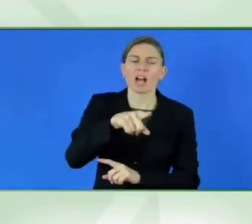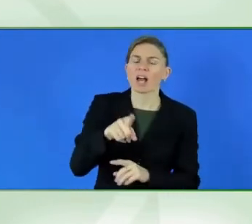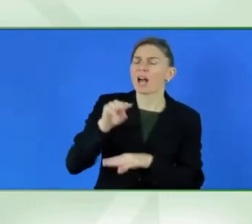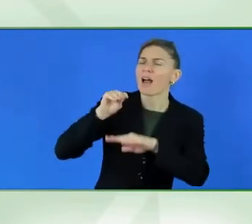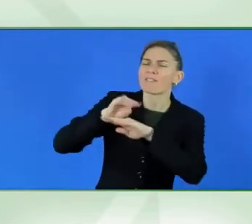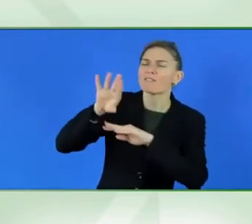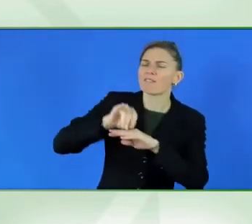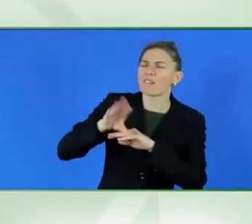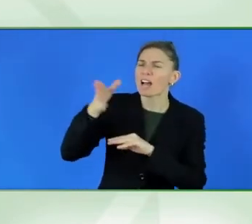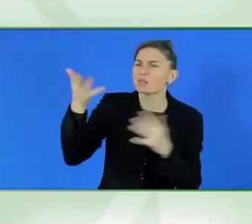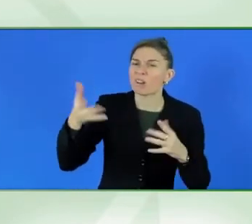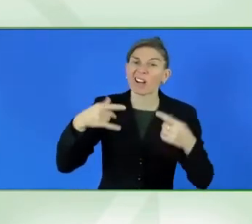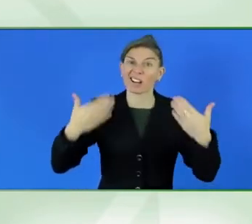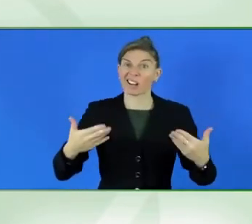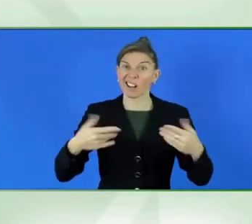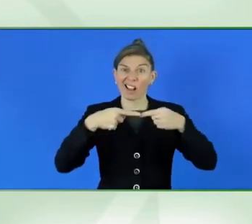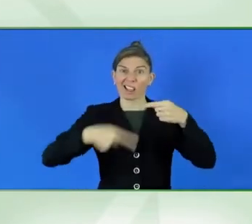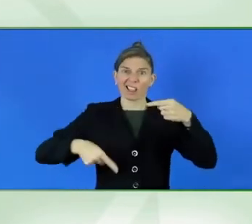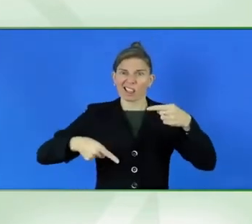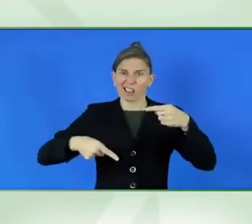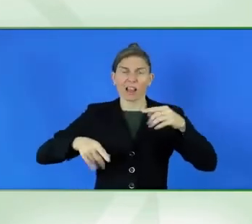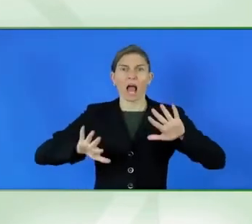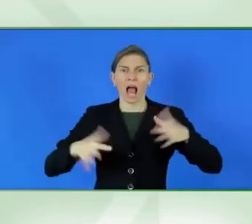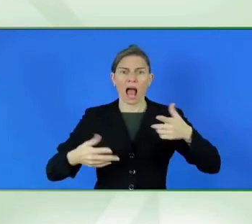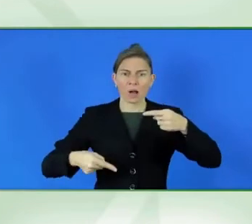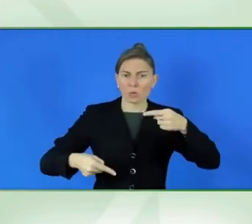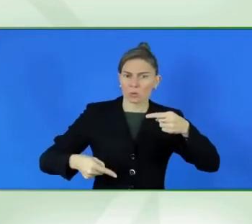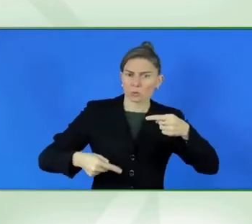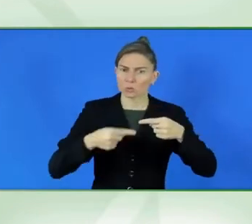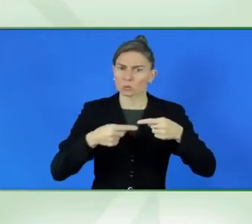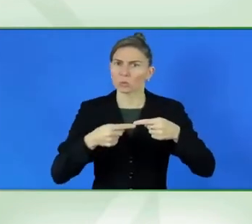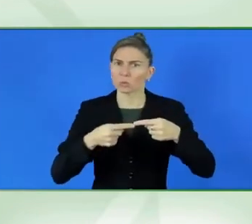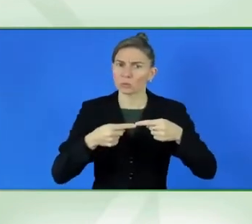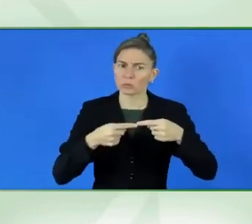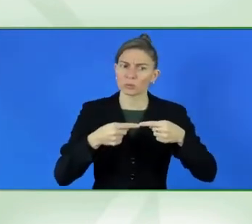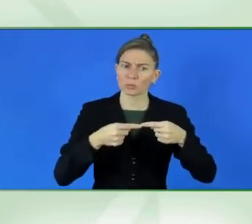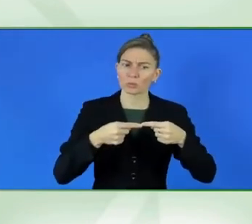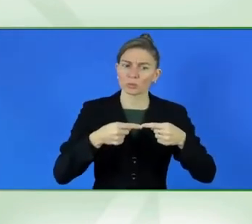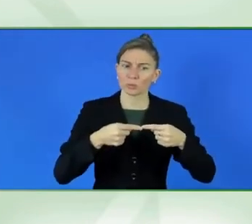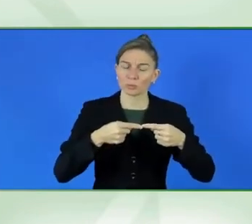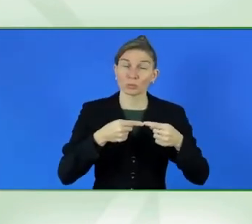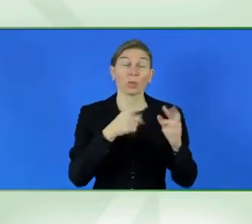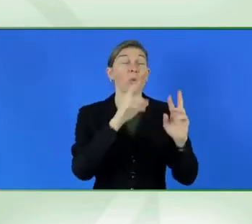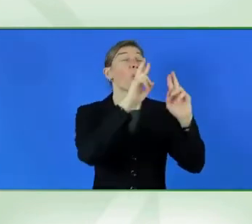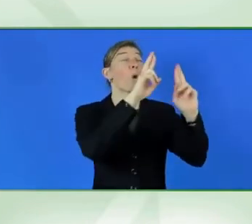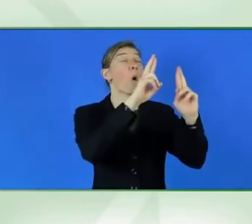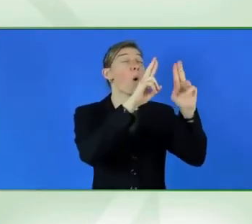gap between the challenges and the hope that you have to bring and narrow that gap?